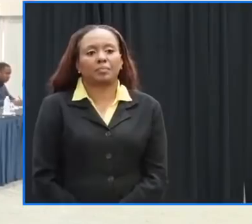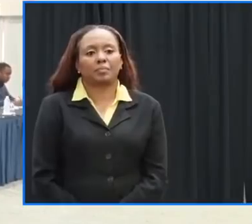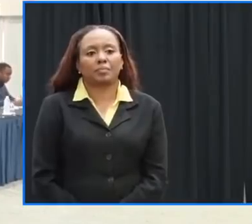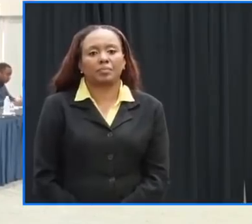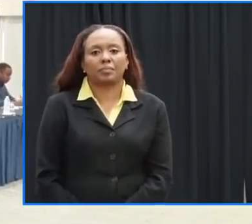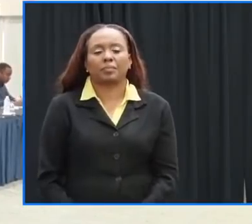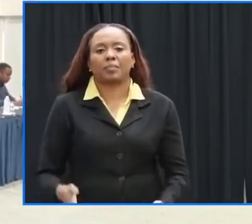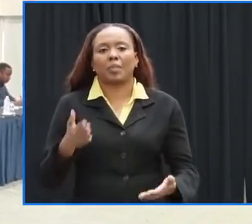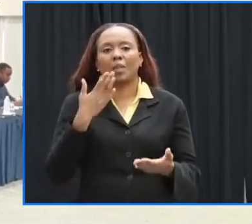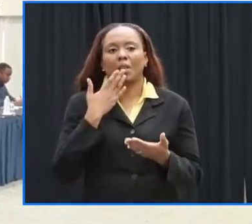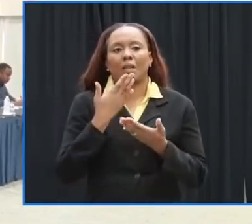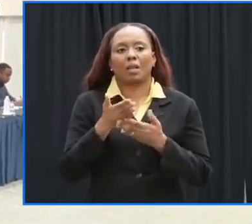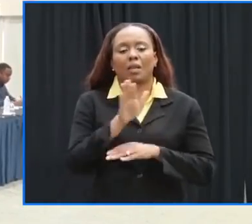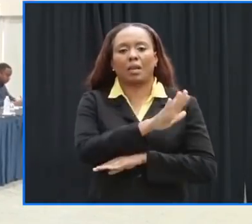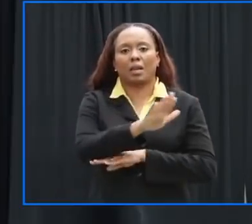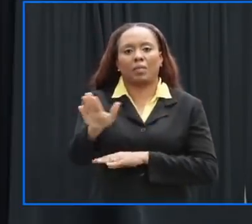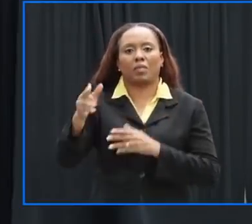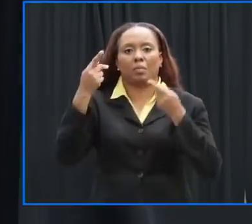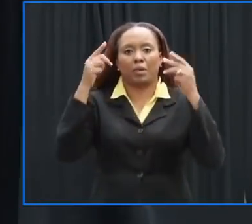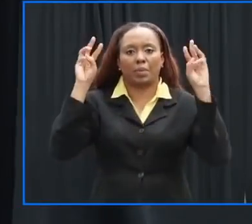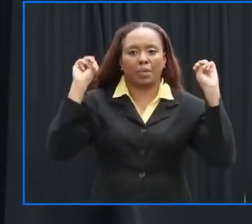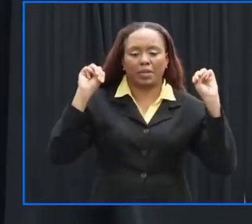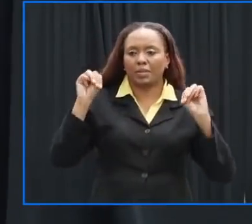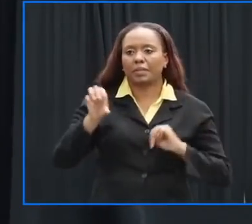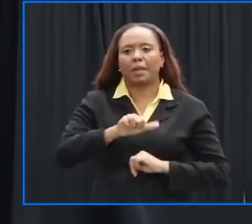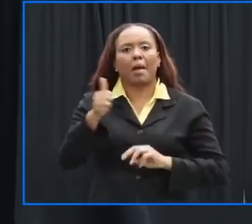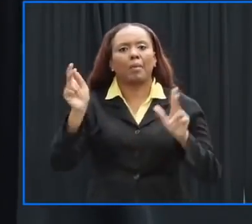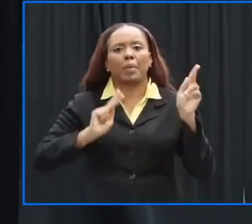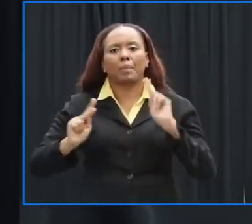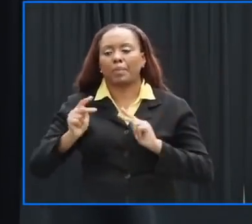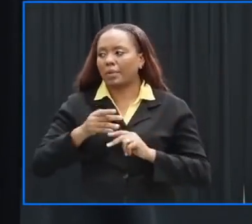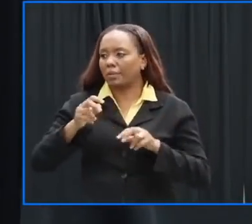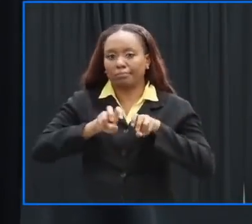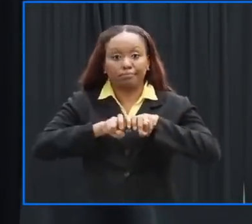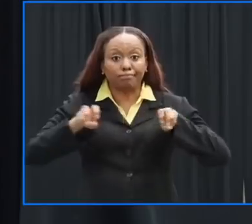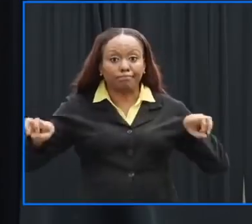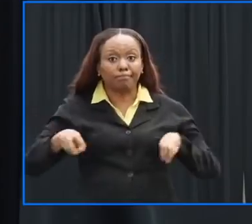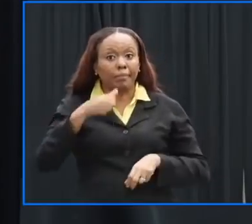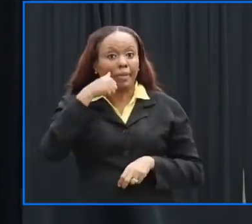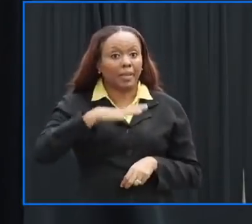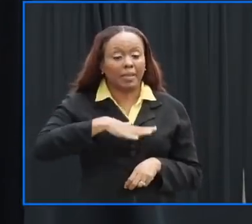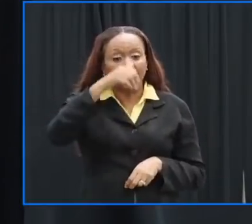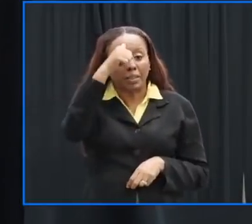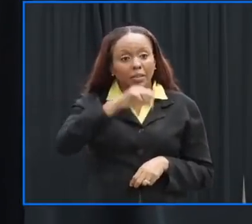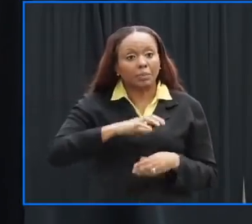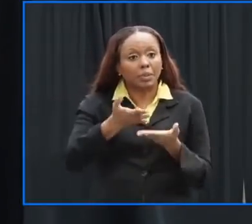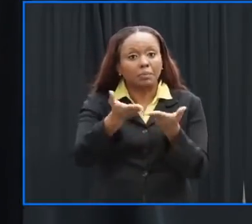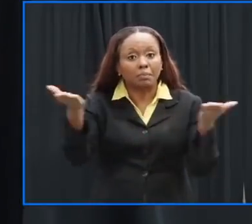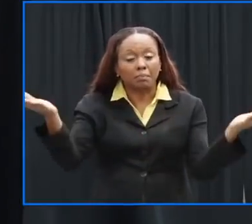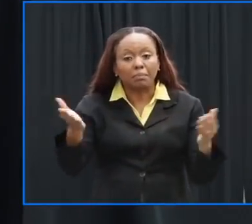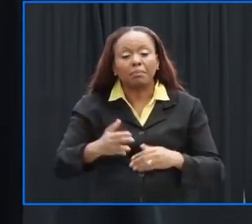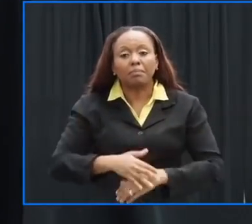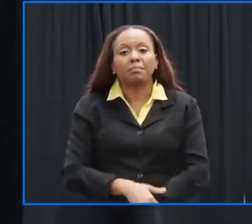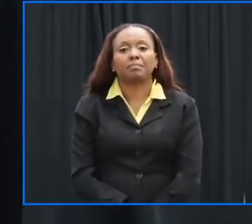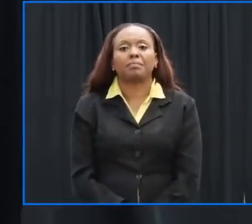good afternoon prime minister good afternoon ministers colleagues media ladies and gentlemen the